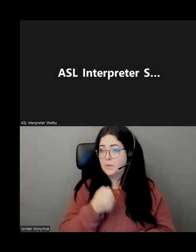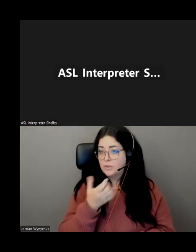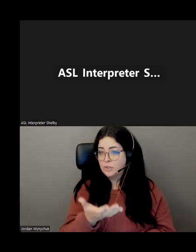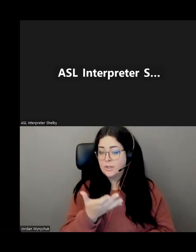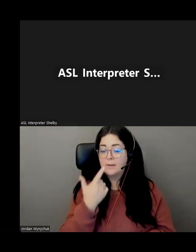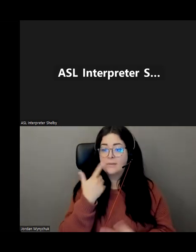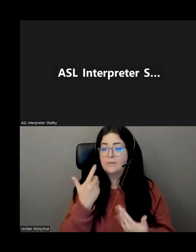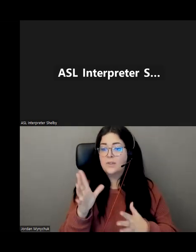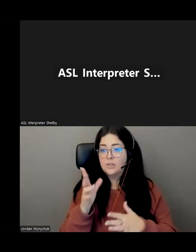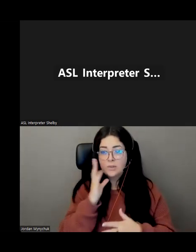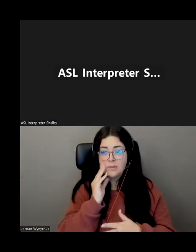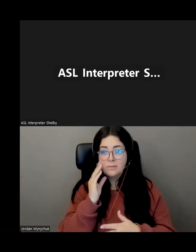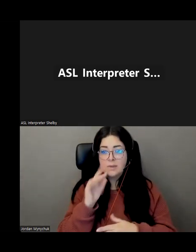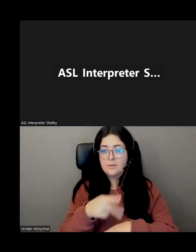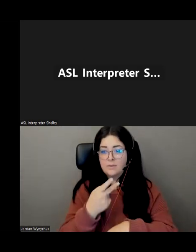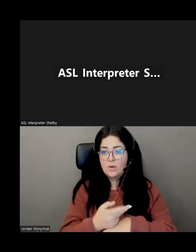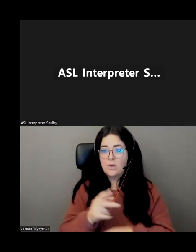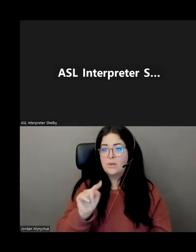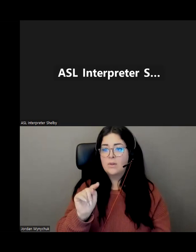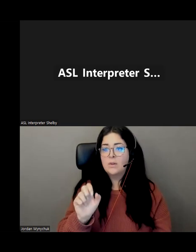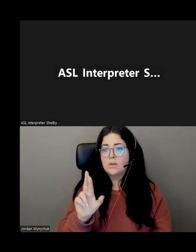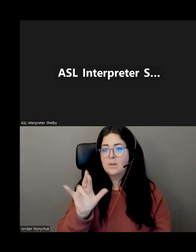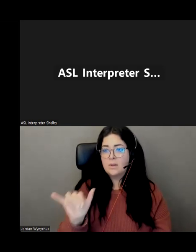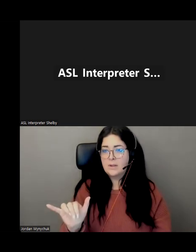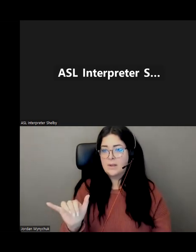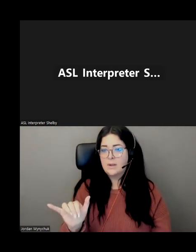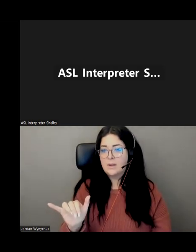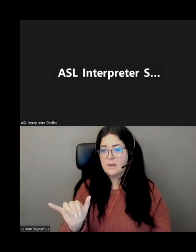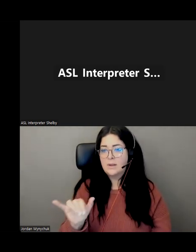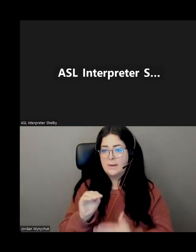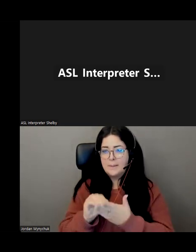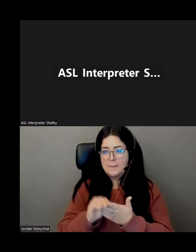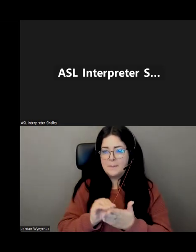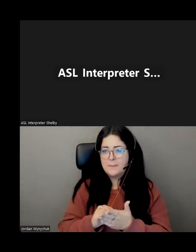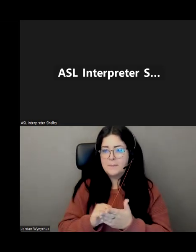she's making notes and i'll put some on the screen so she's working